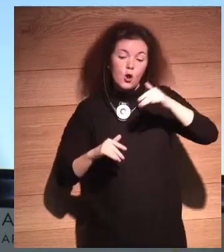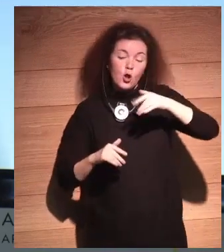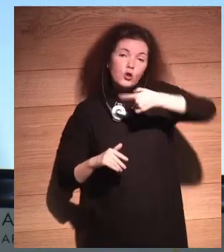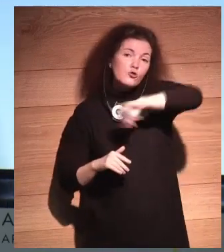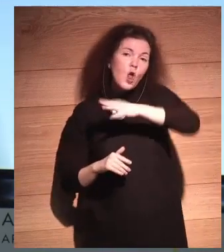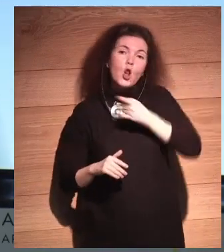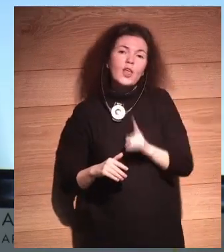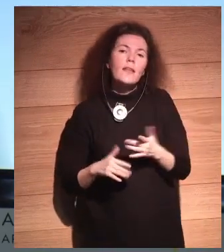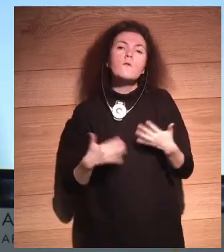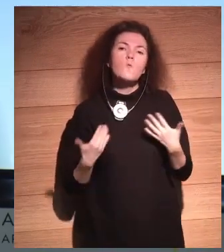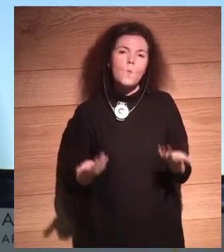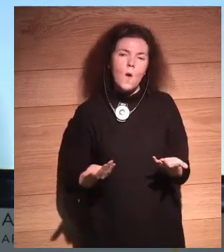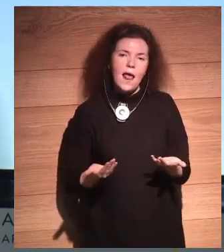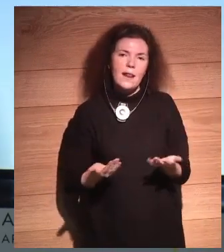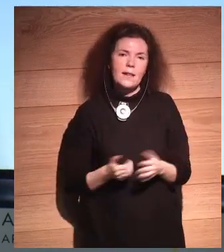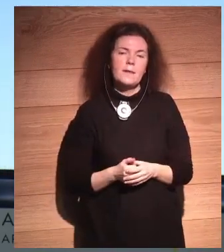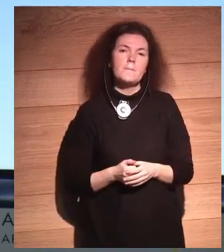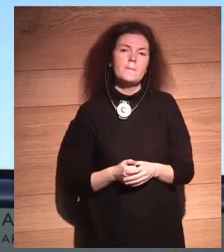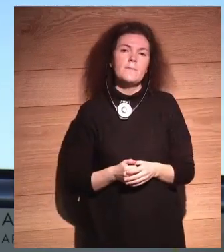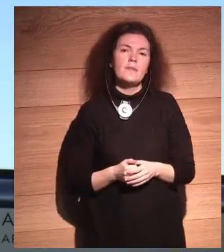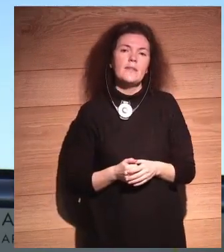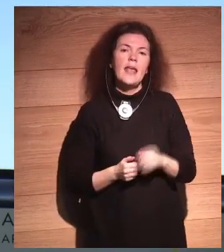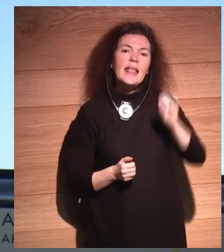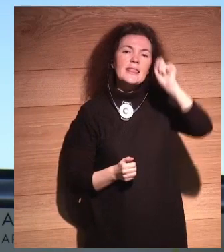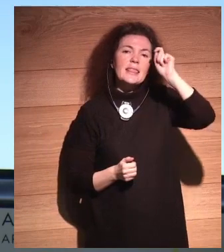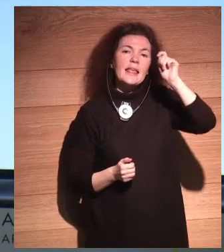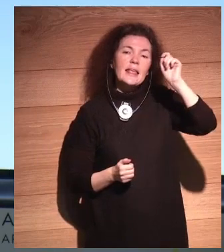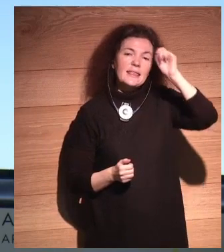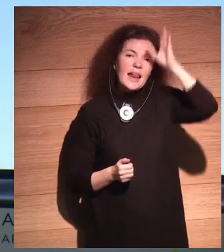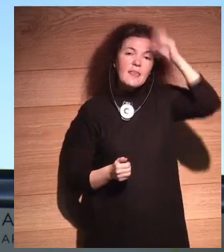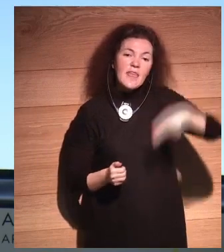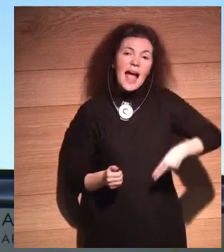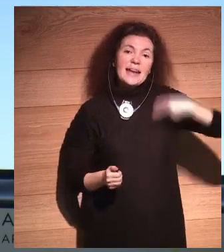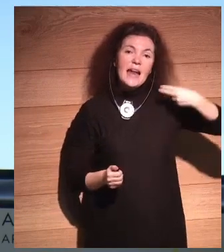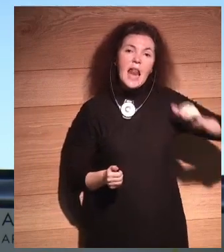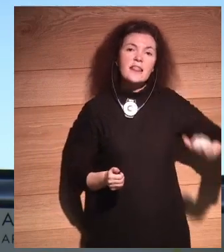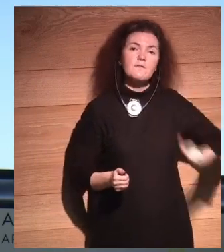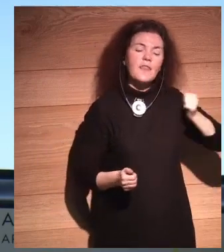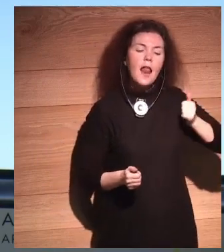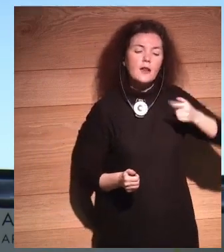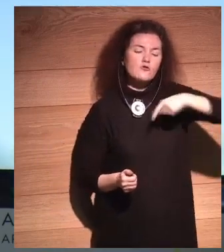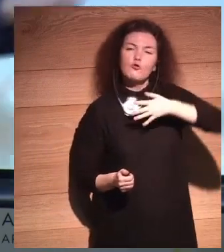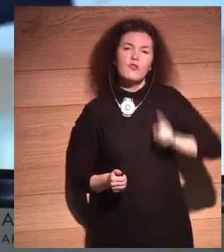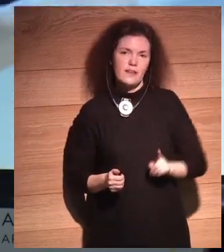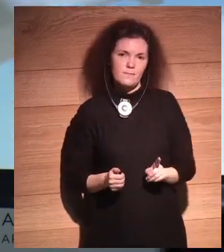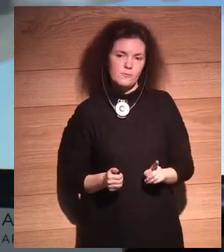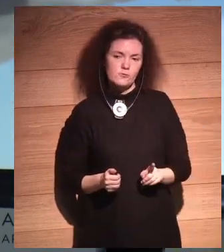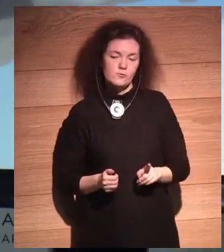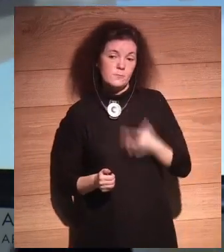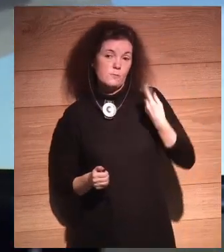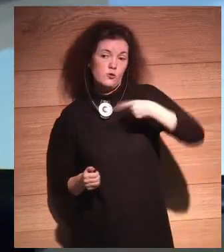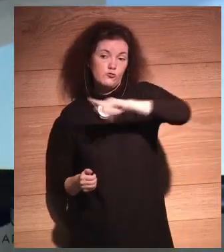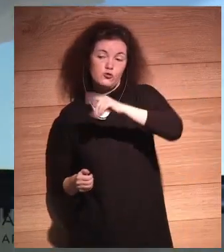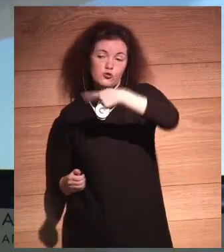general intelligence. That's what we have. We're generally intelligent. We don't want a machine to have this.